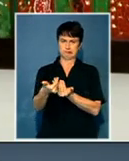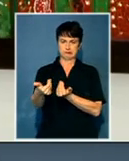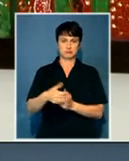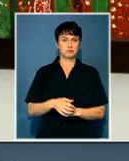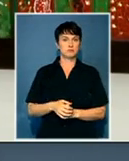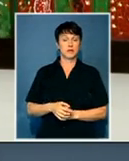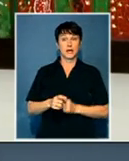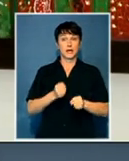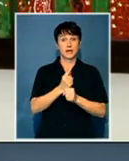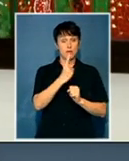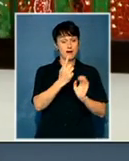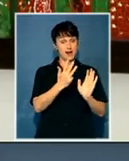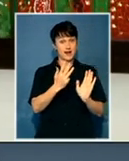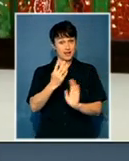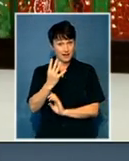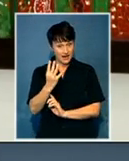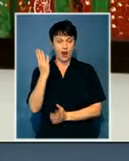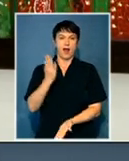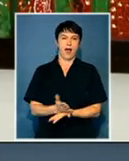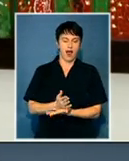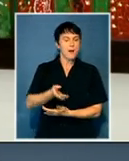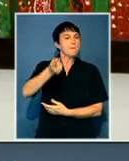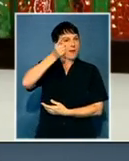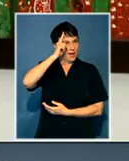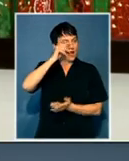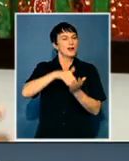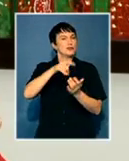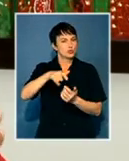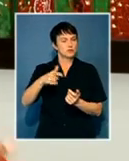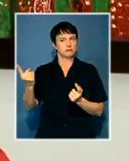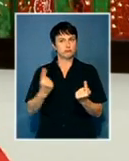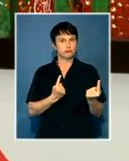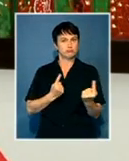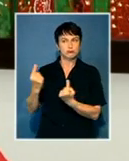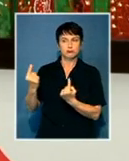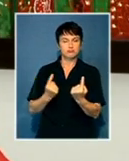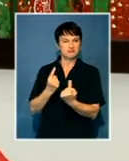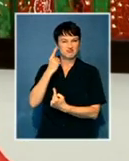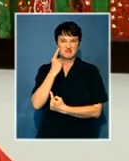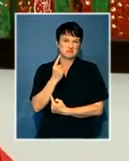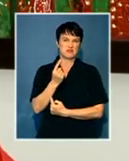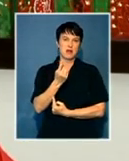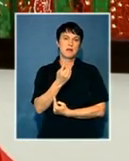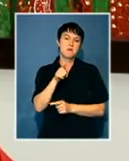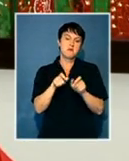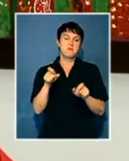black students from 1993. But it was a very small portion of students. I think there were less than 40.